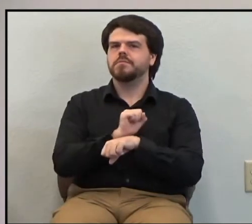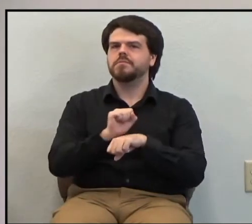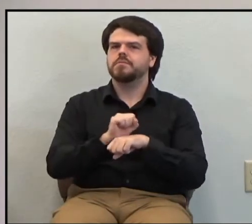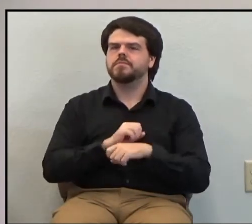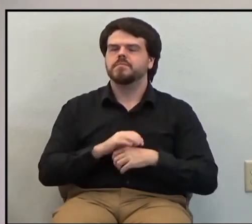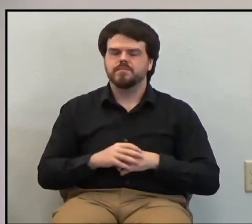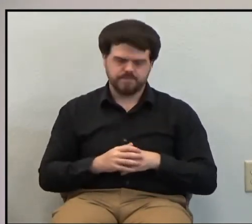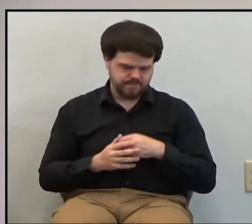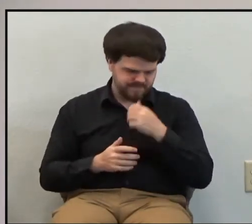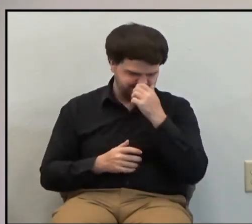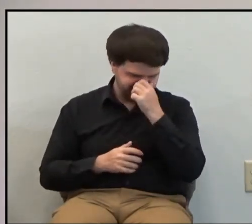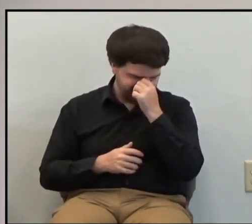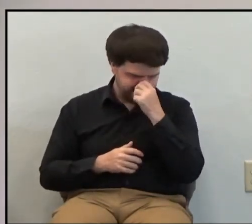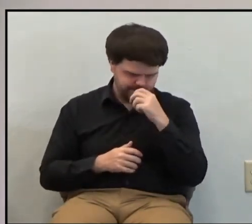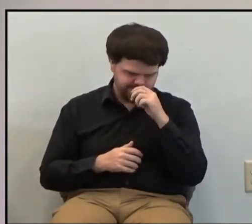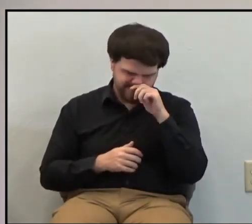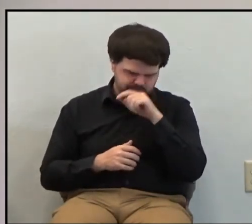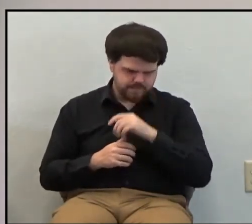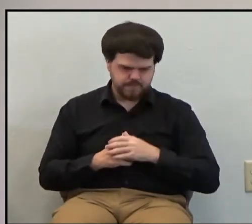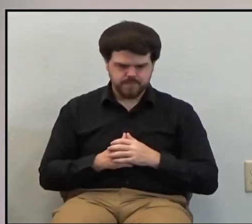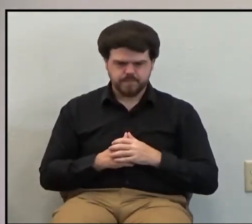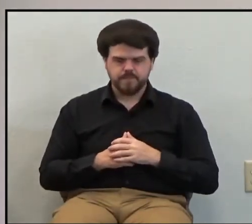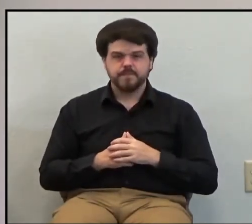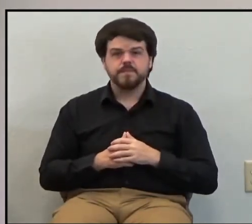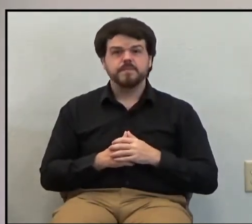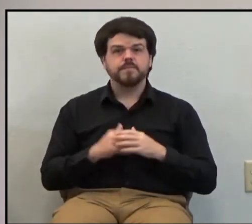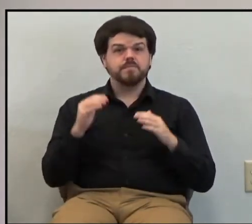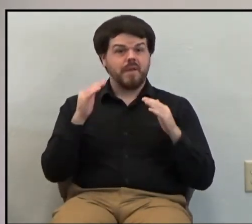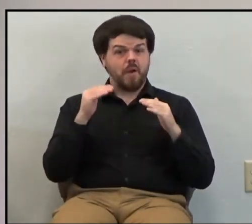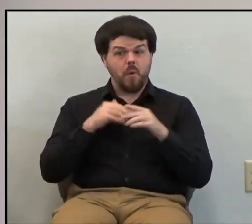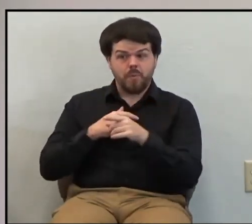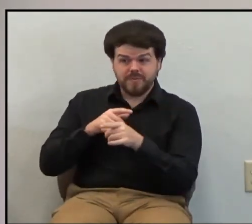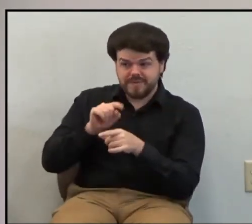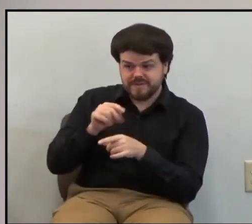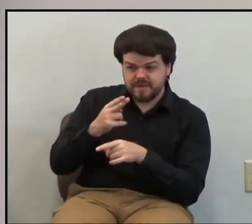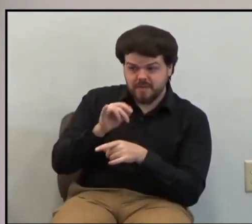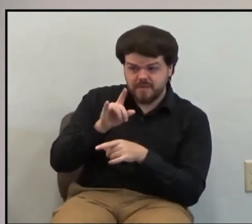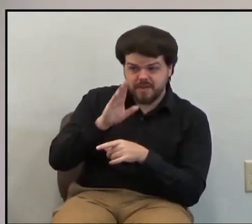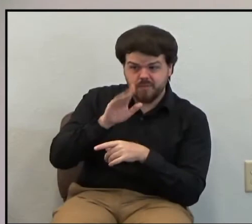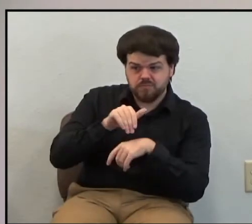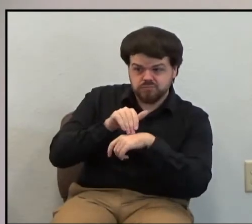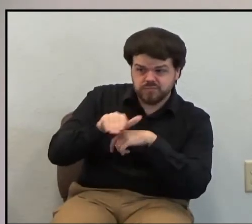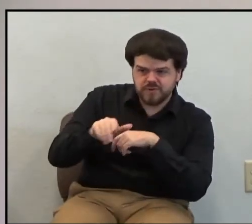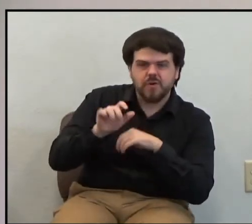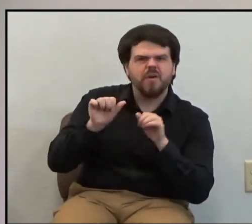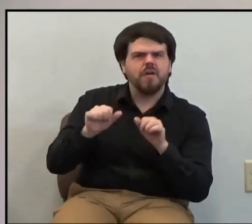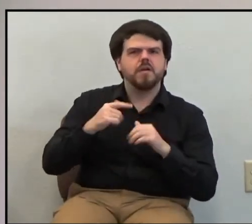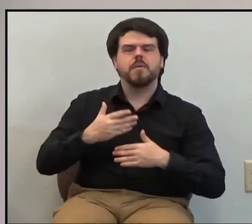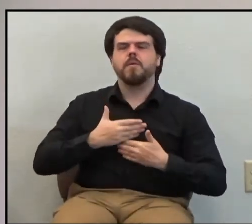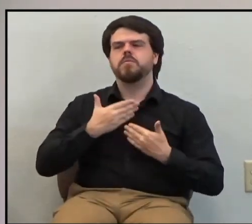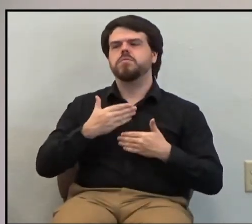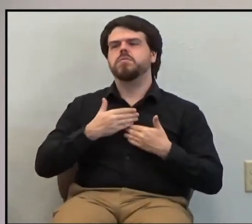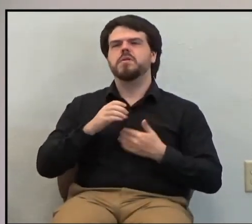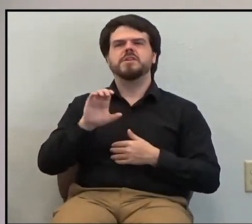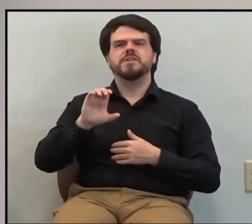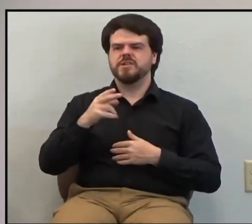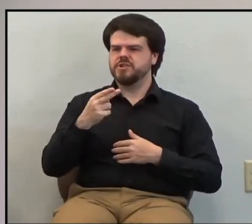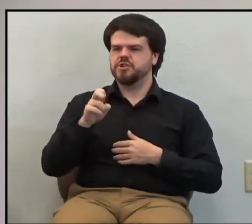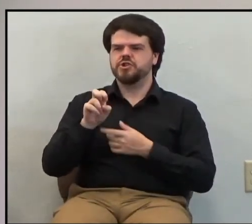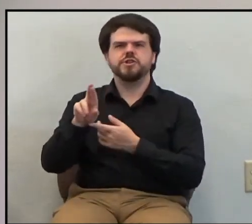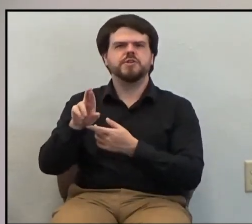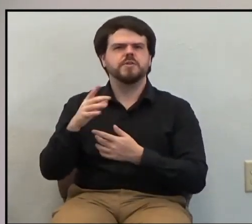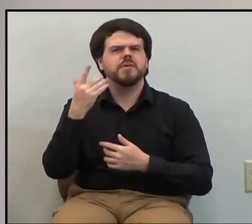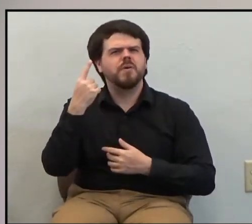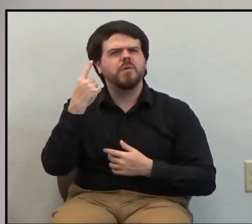But he says, I hope to send Timothy to you soon that I may be cheered when I receive news about you. Cheered. Why would he be cheered?